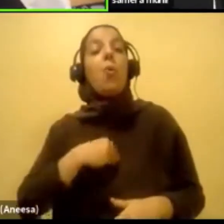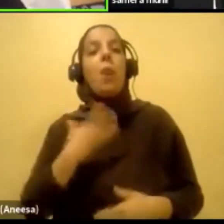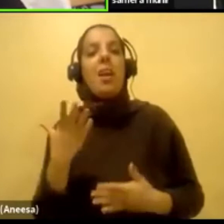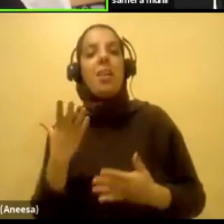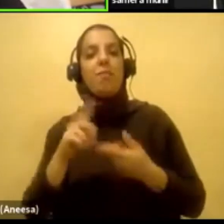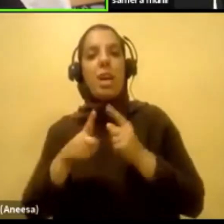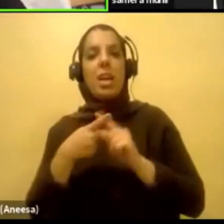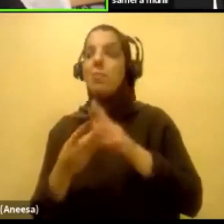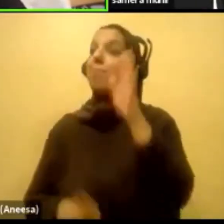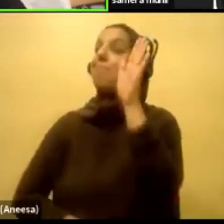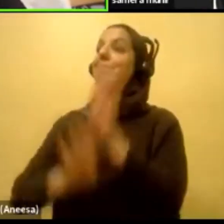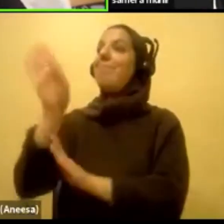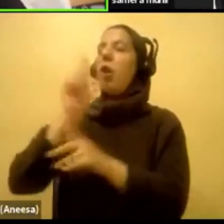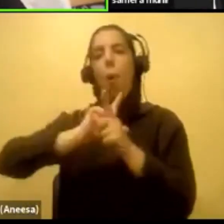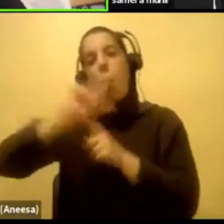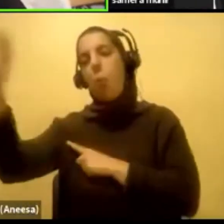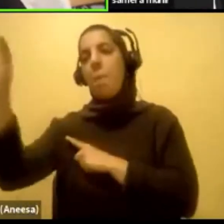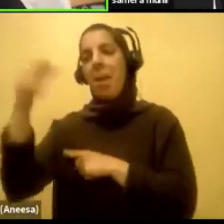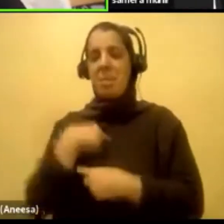damn, like,